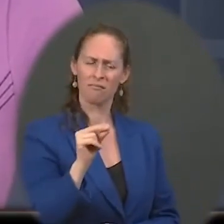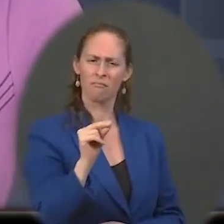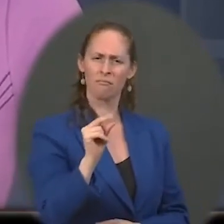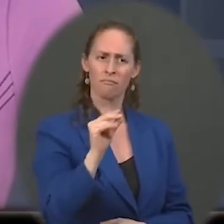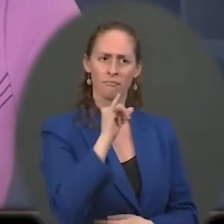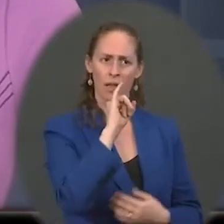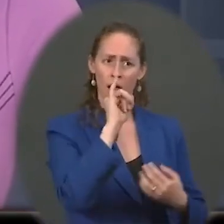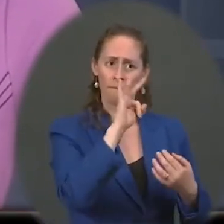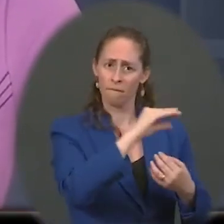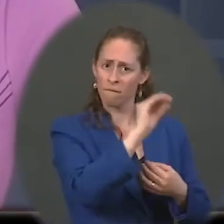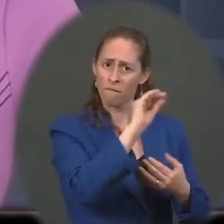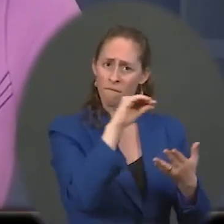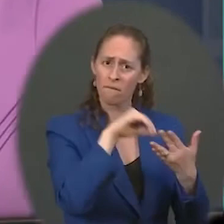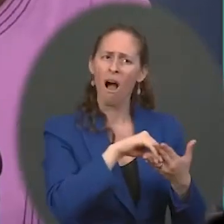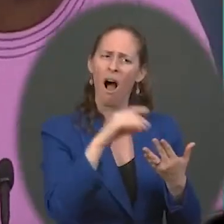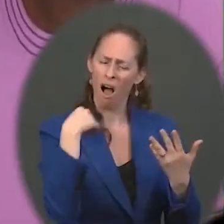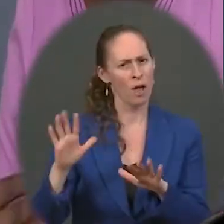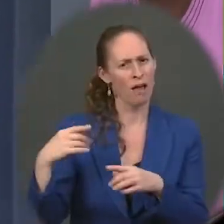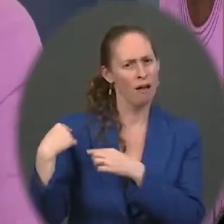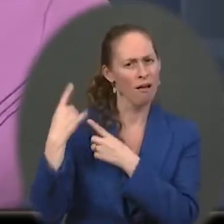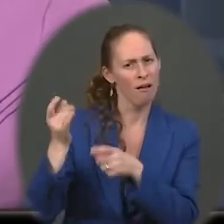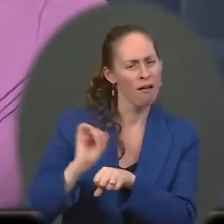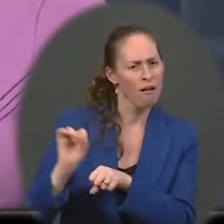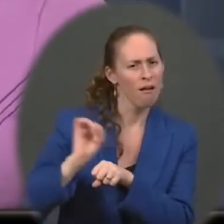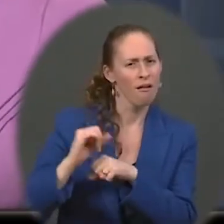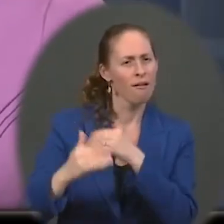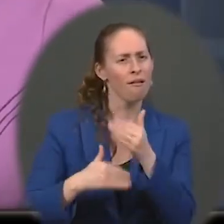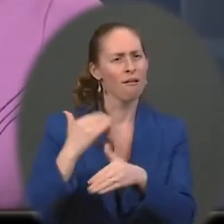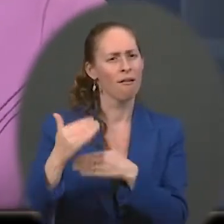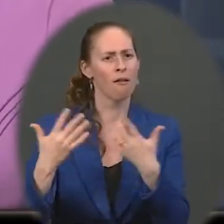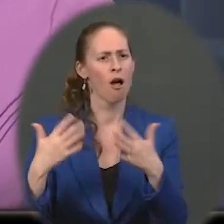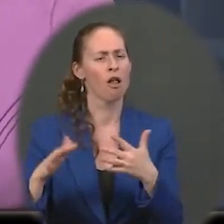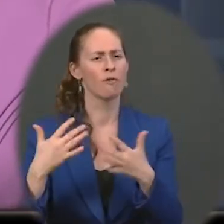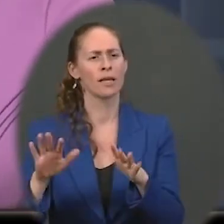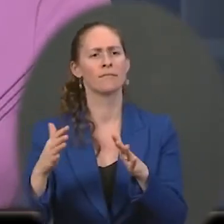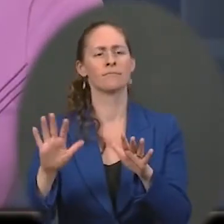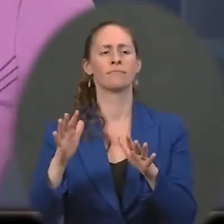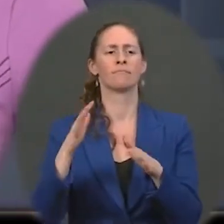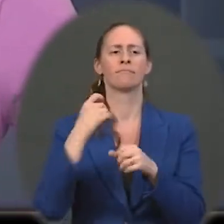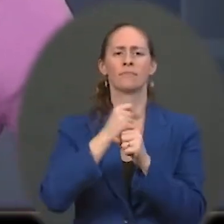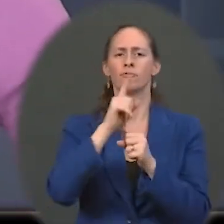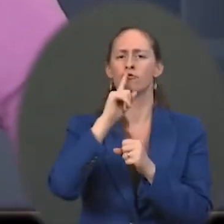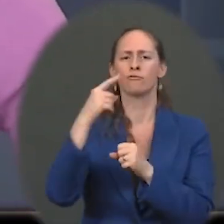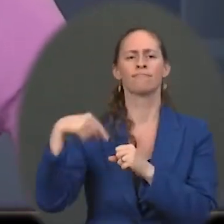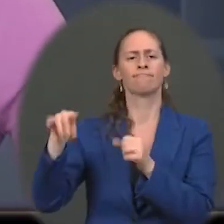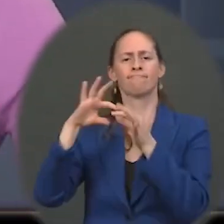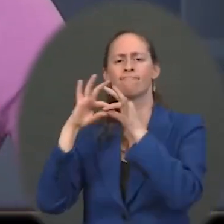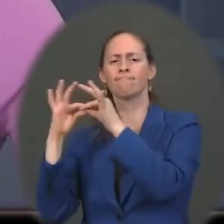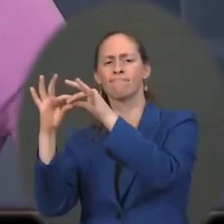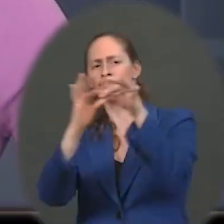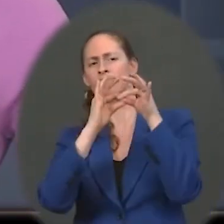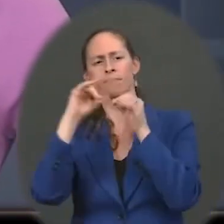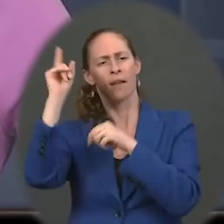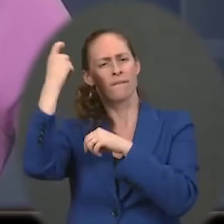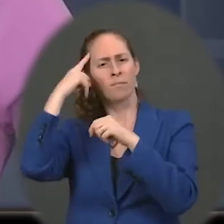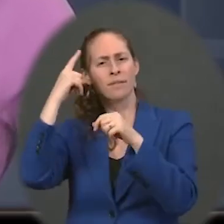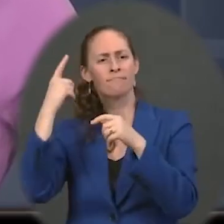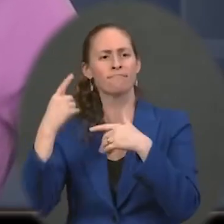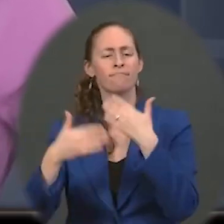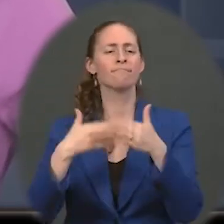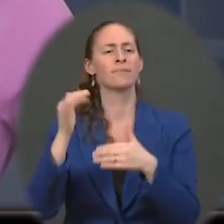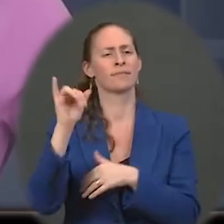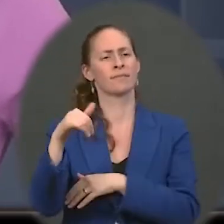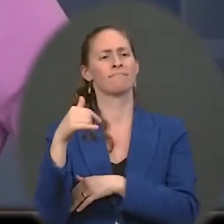for those pieces in the legislation to do that. And I was just citing a report that said that we can